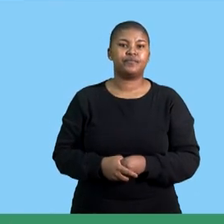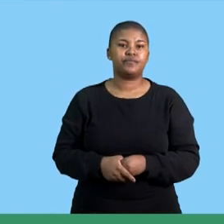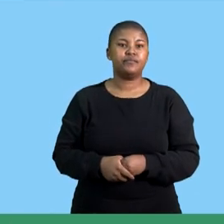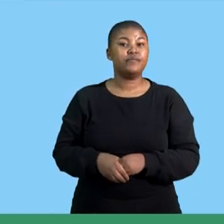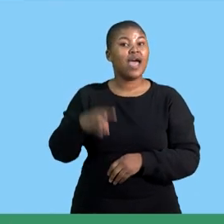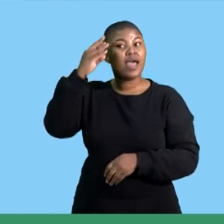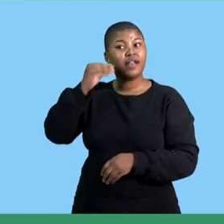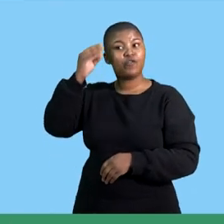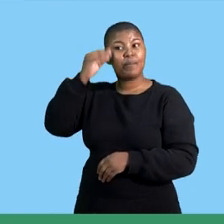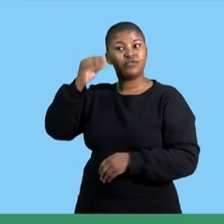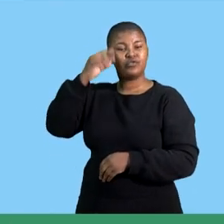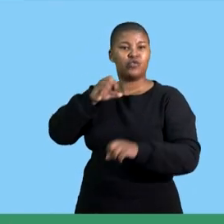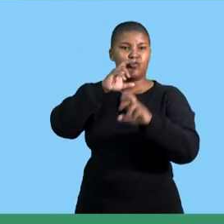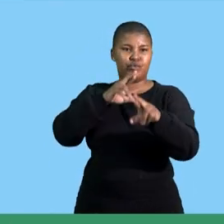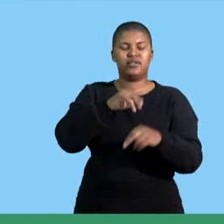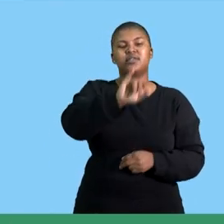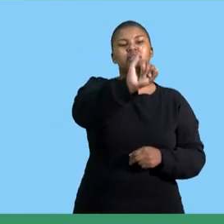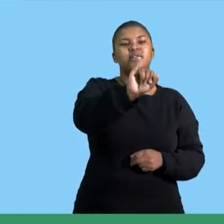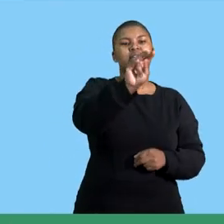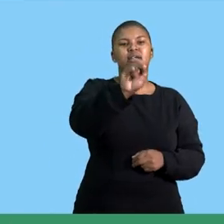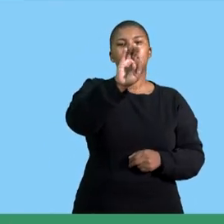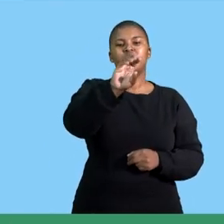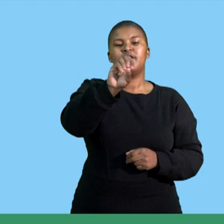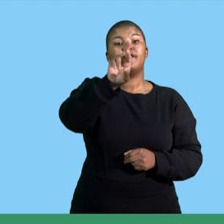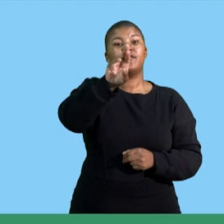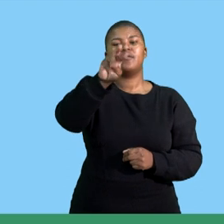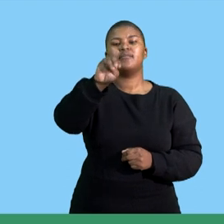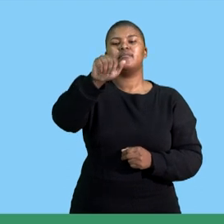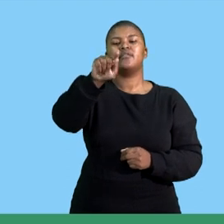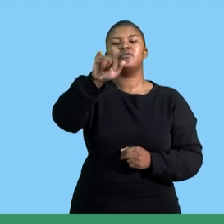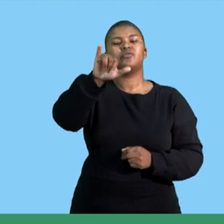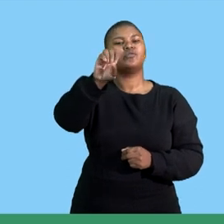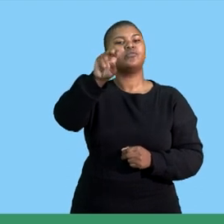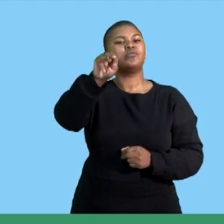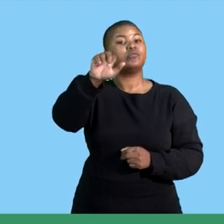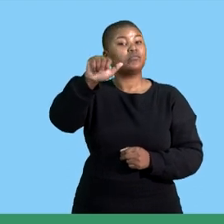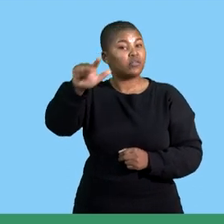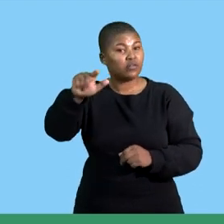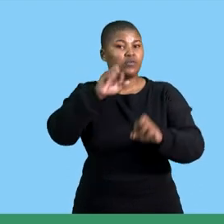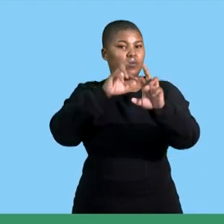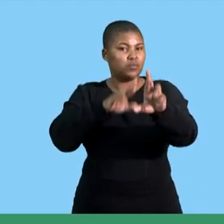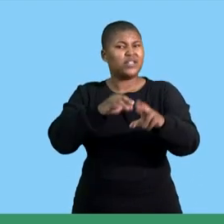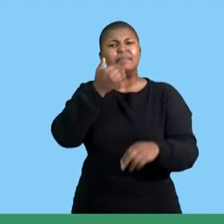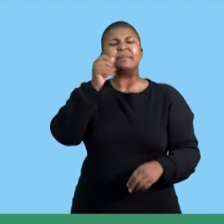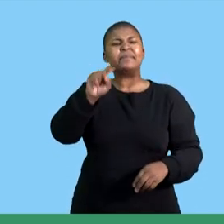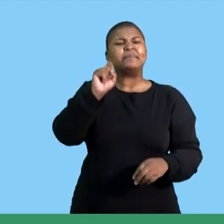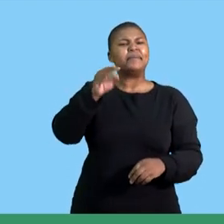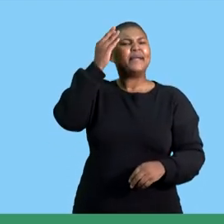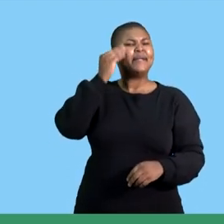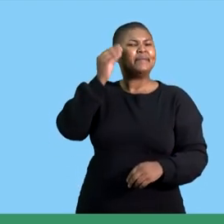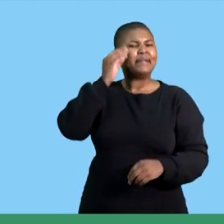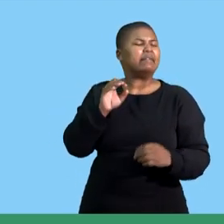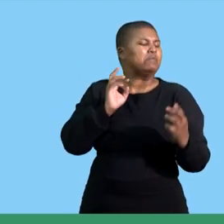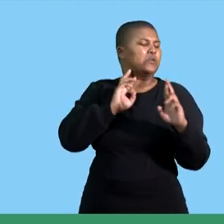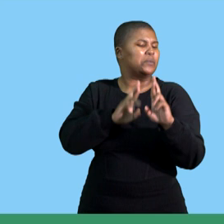informational reports informational reports provides stakeholders with data or information relating to certain events